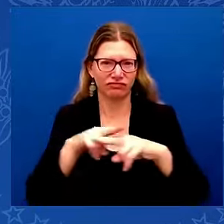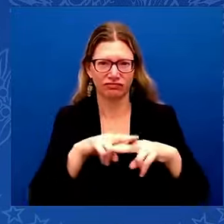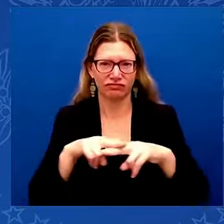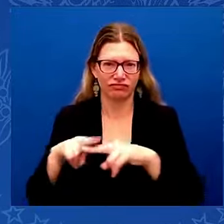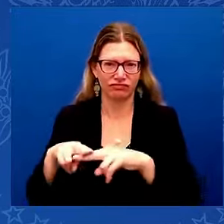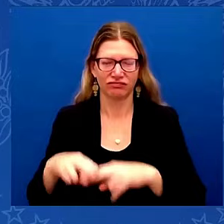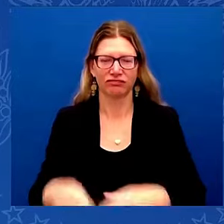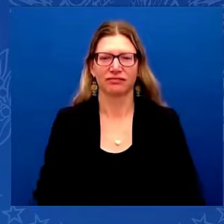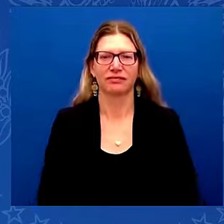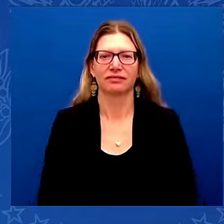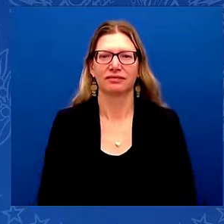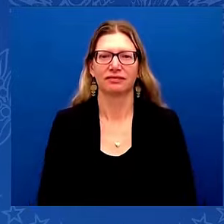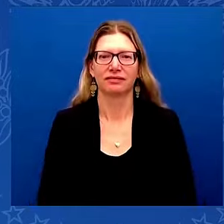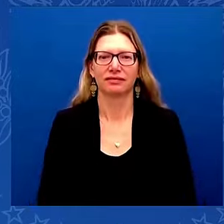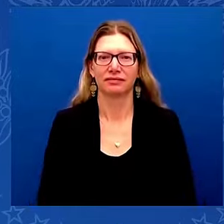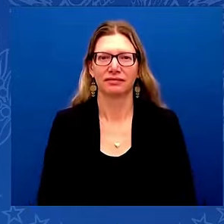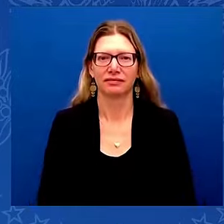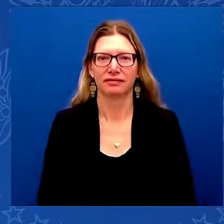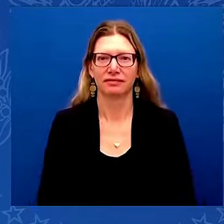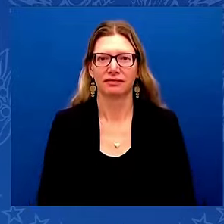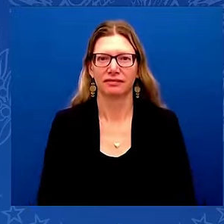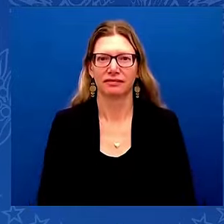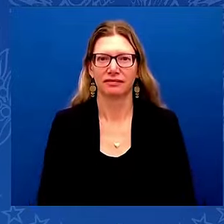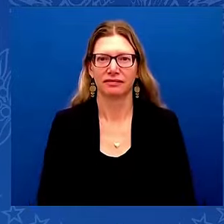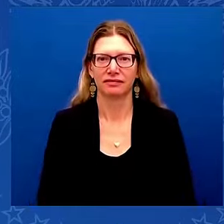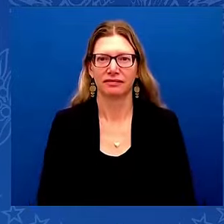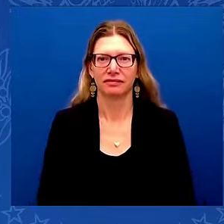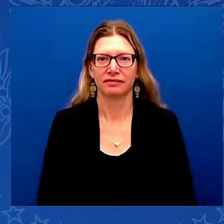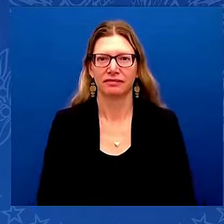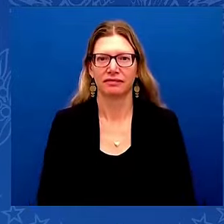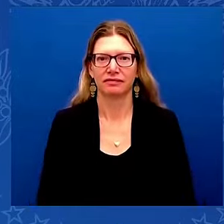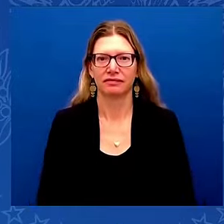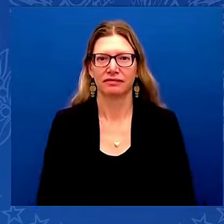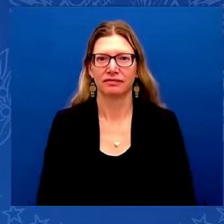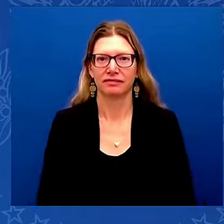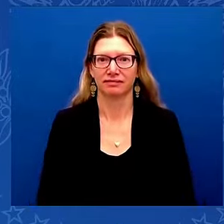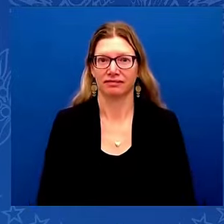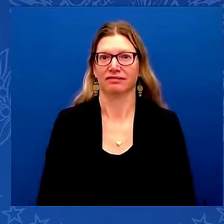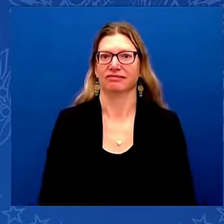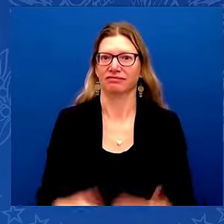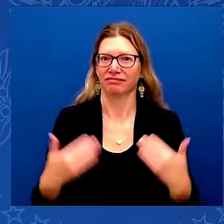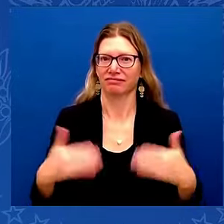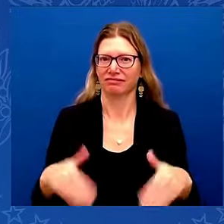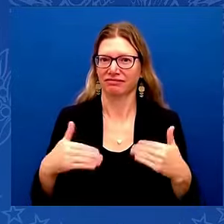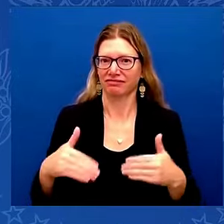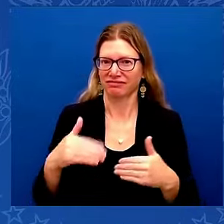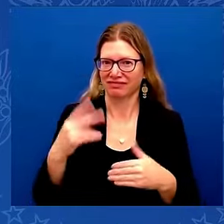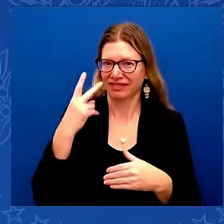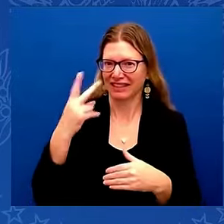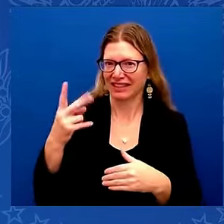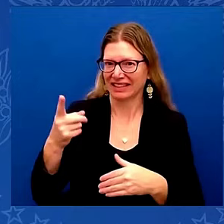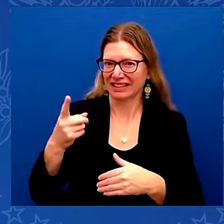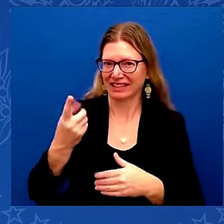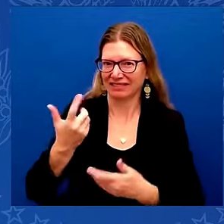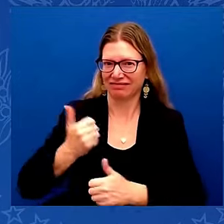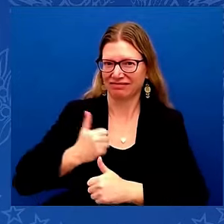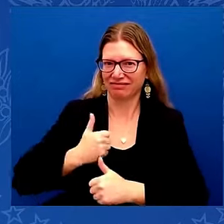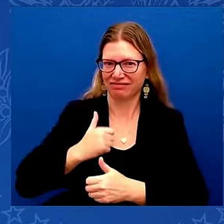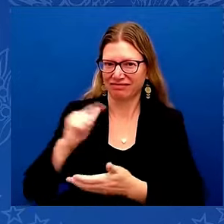Well, can tell the academy grads in the audience, they've got bigger grins on their faces than others.